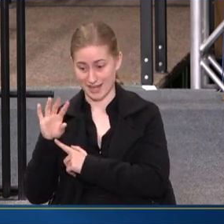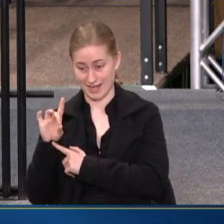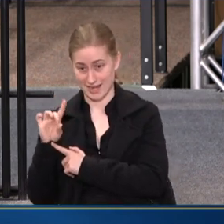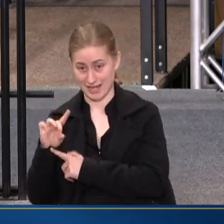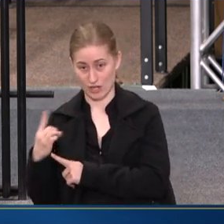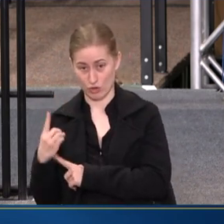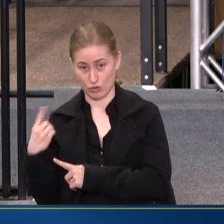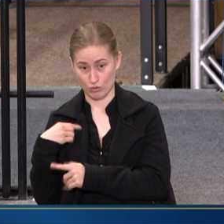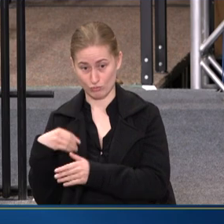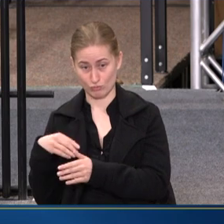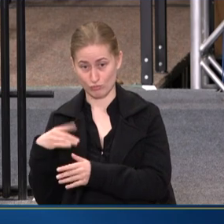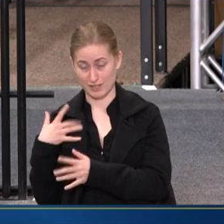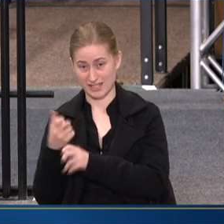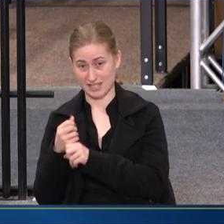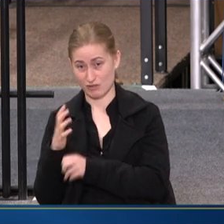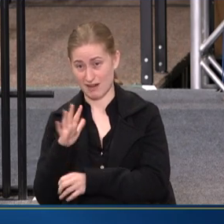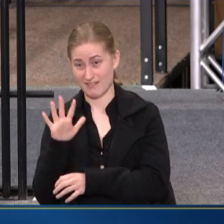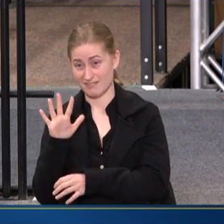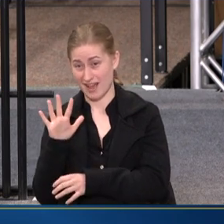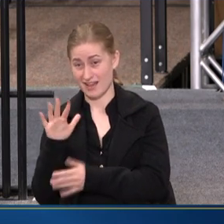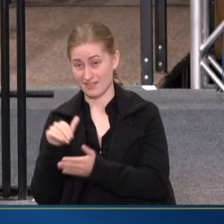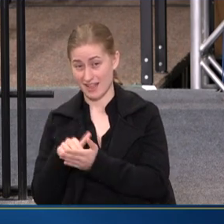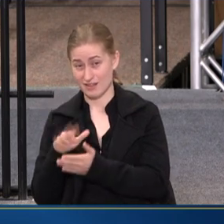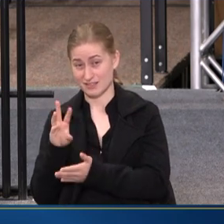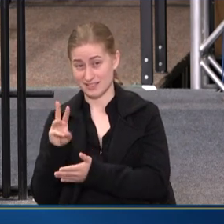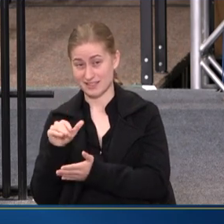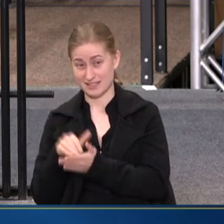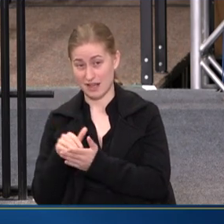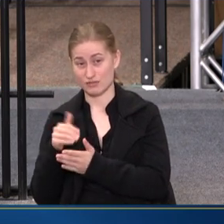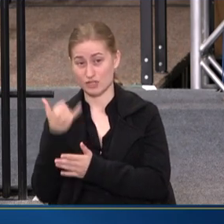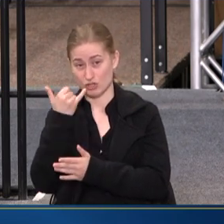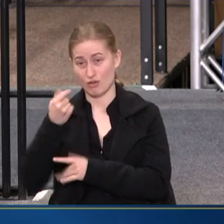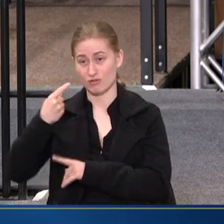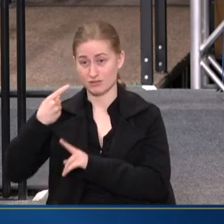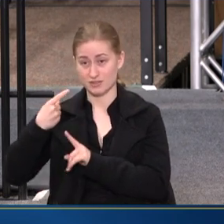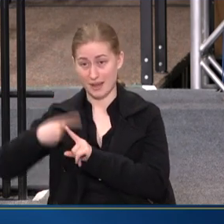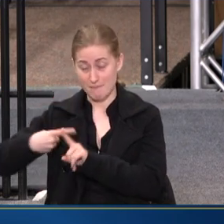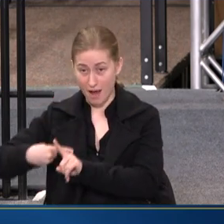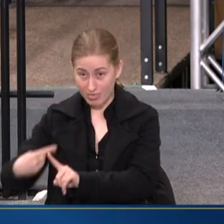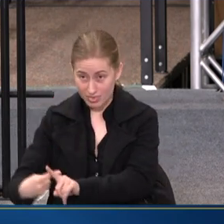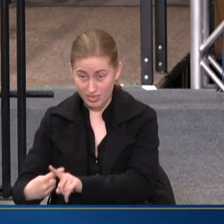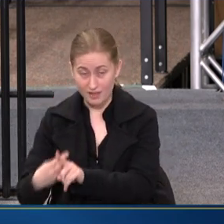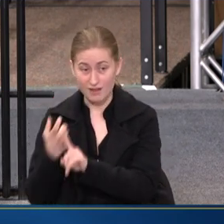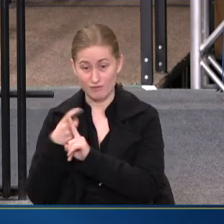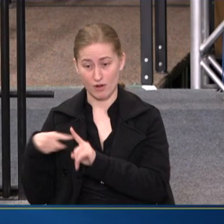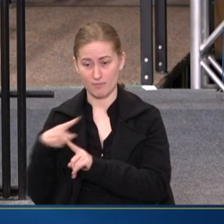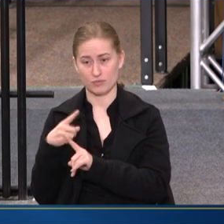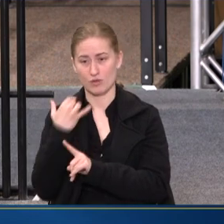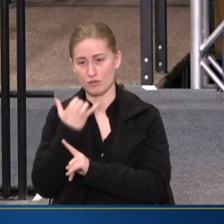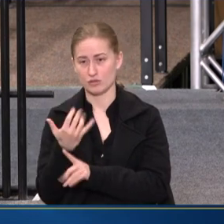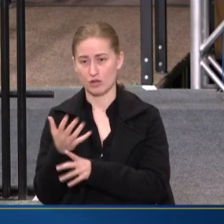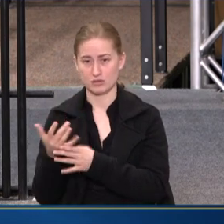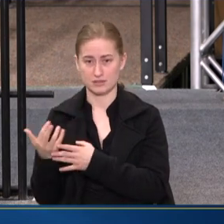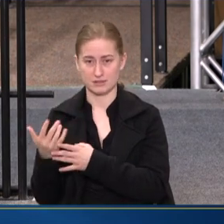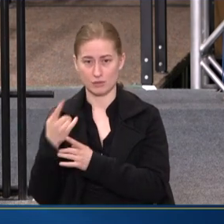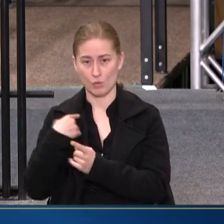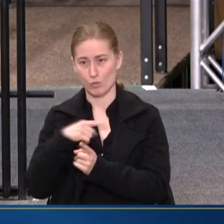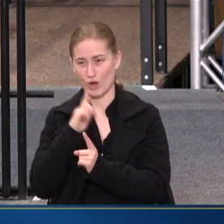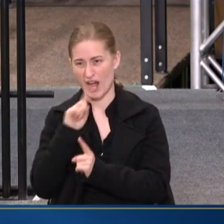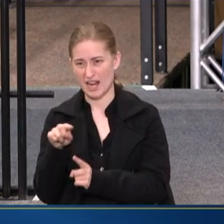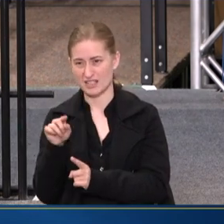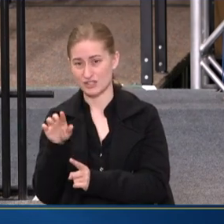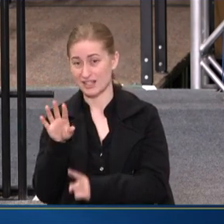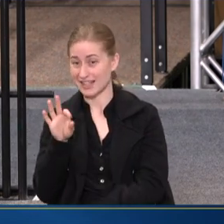WE'RE ANSWERING BETWEEN 5,000 AND 6,000 CALLS A MONTH. OF THOSE CALLS THAT ARE COMING IN, WE'RE ANSWERING